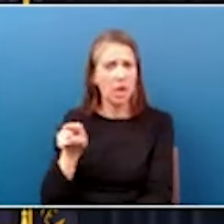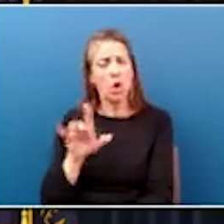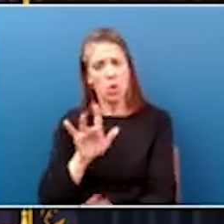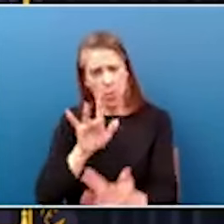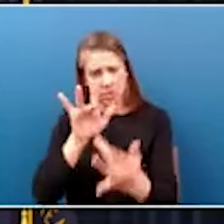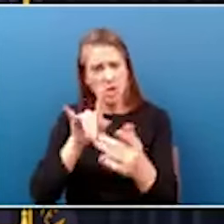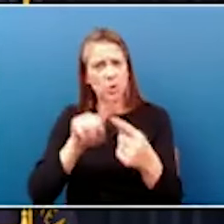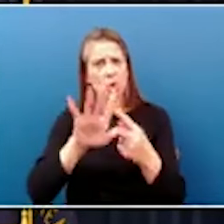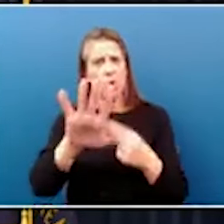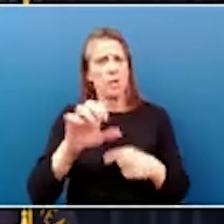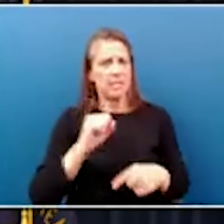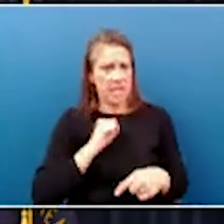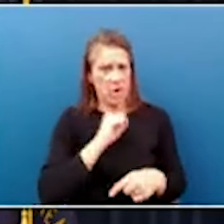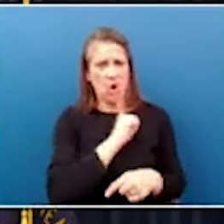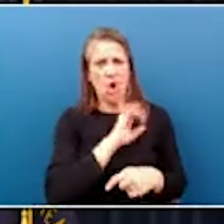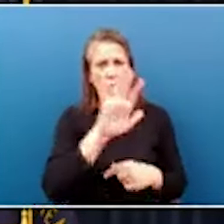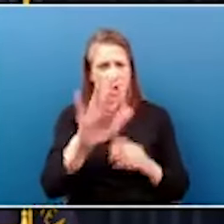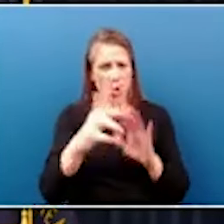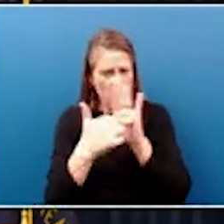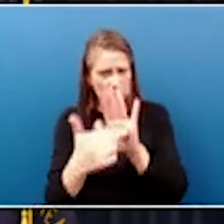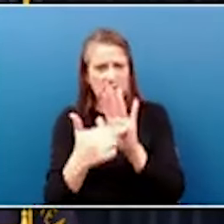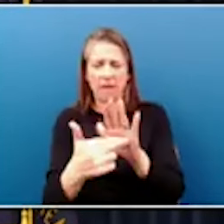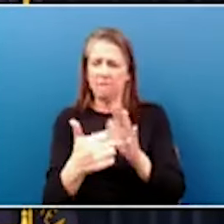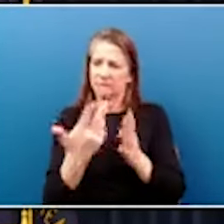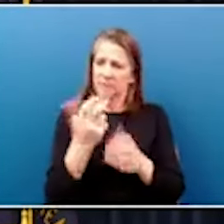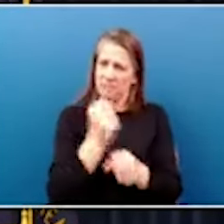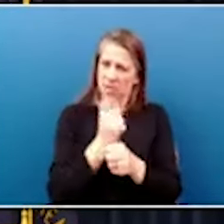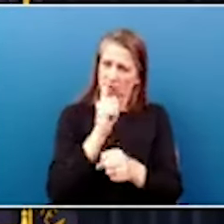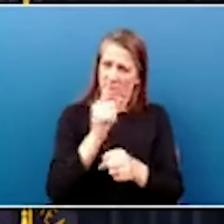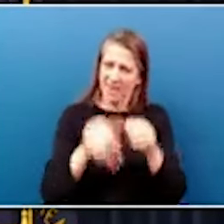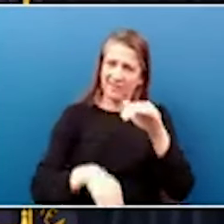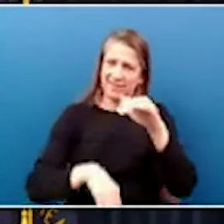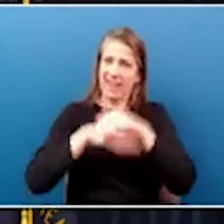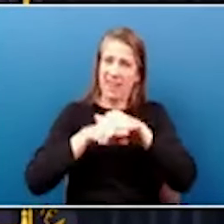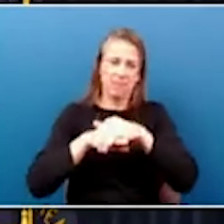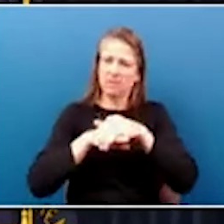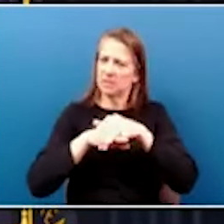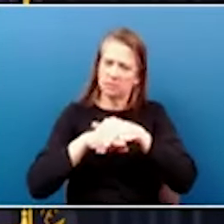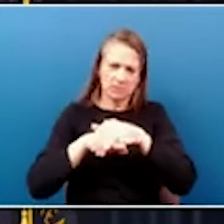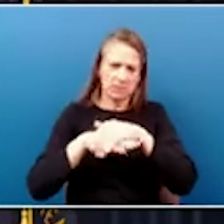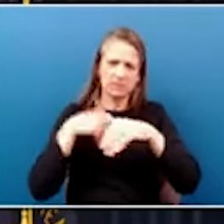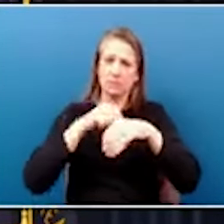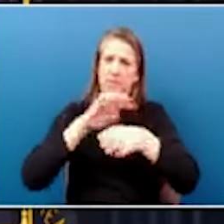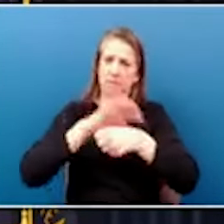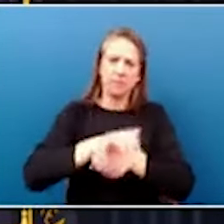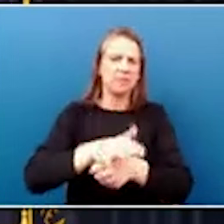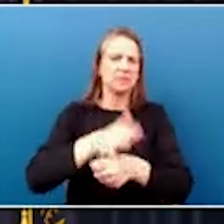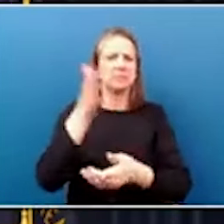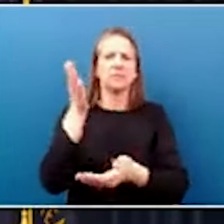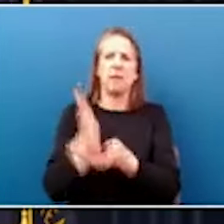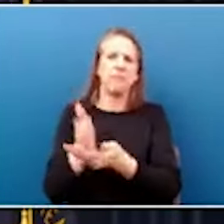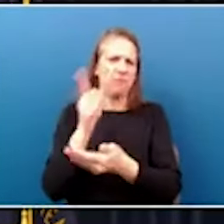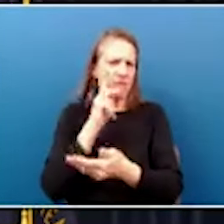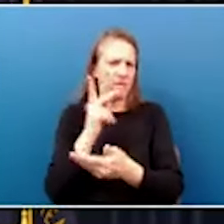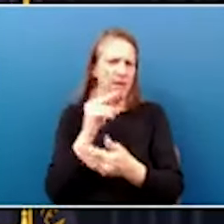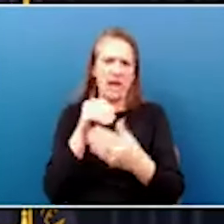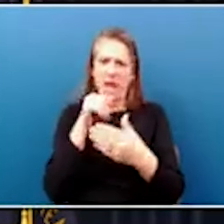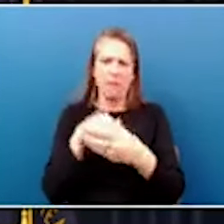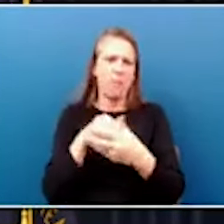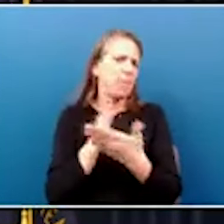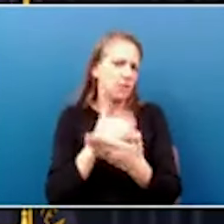your senator and your representative and ensure this limitation is not in the final budget. As another example, which is just